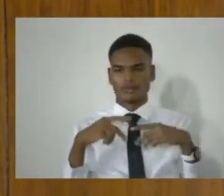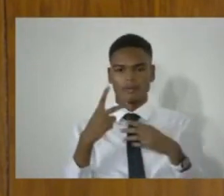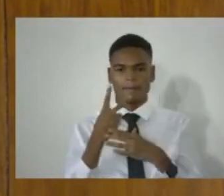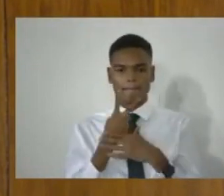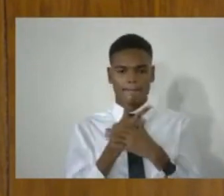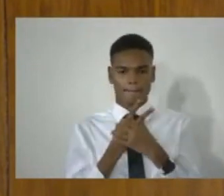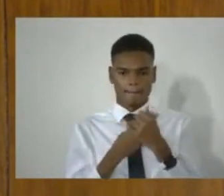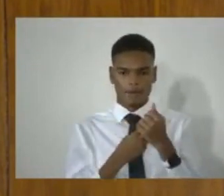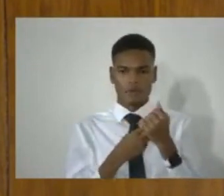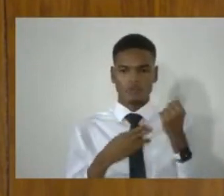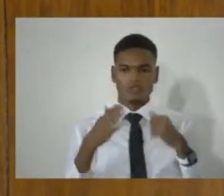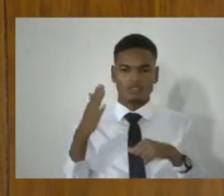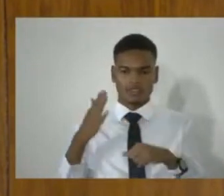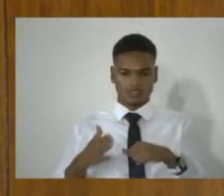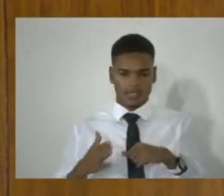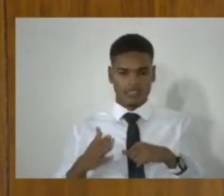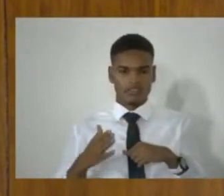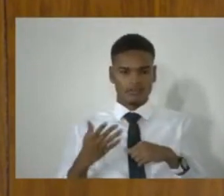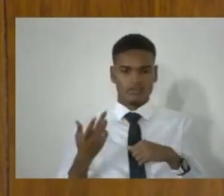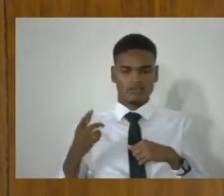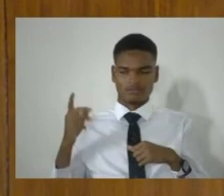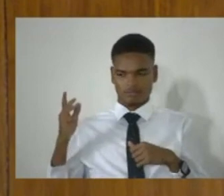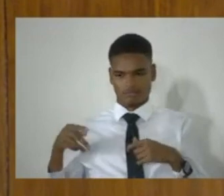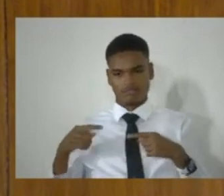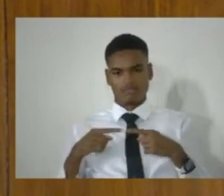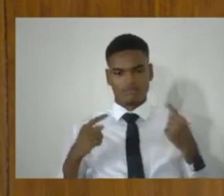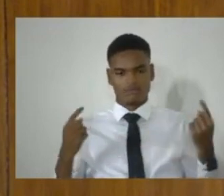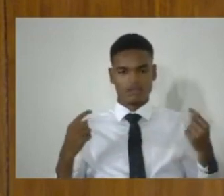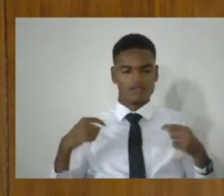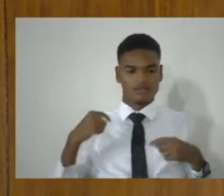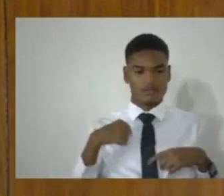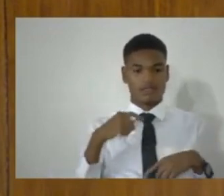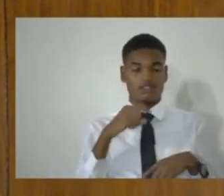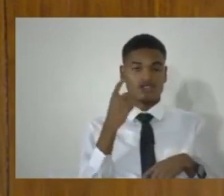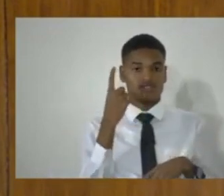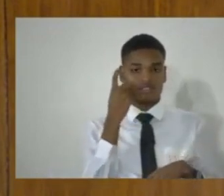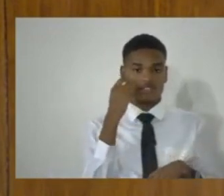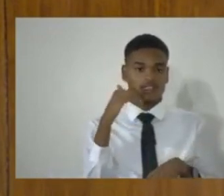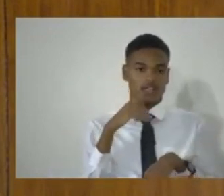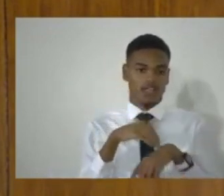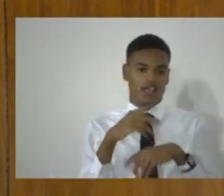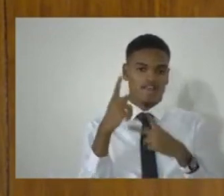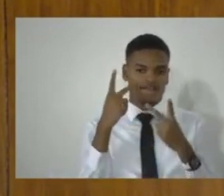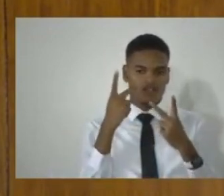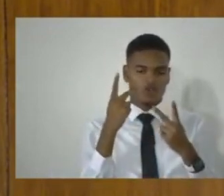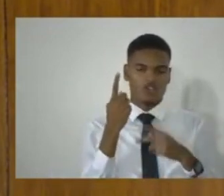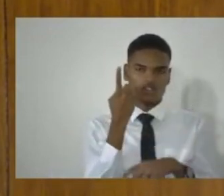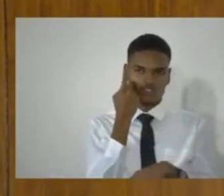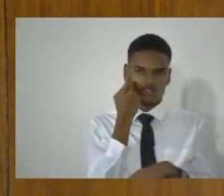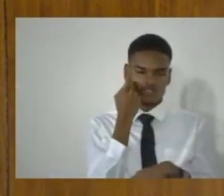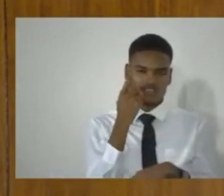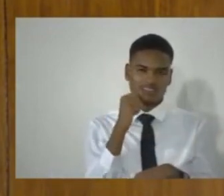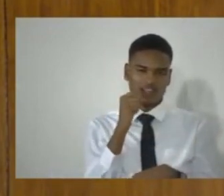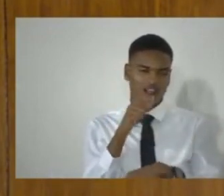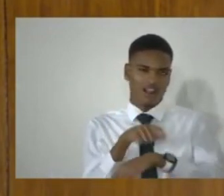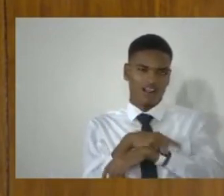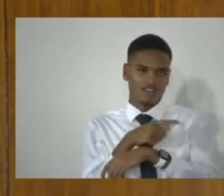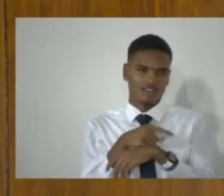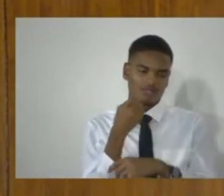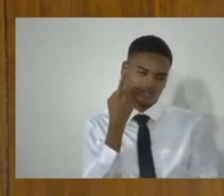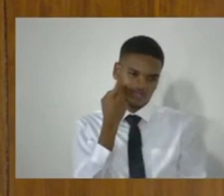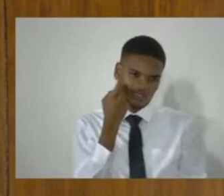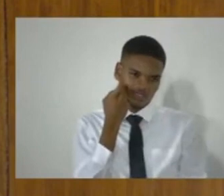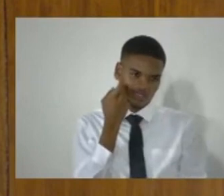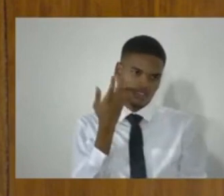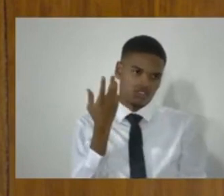sides of this aisle. And I was at a funeral not so long ago where